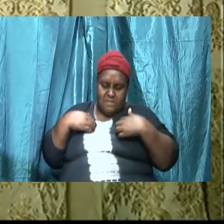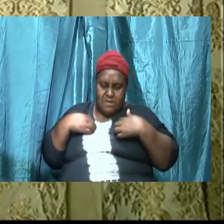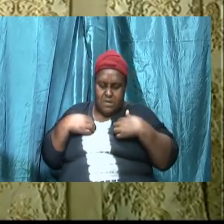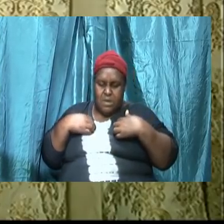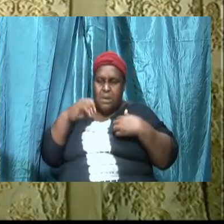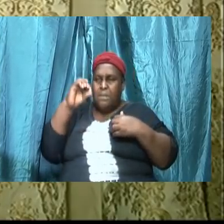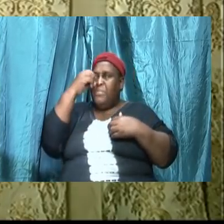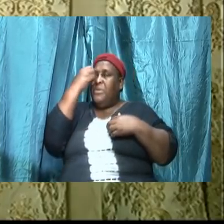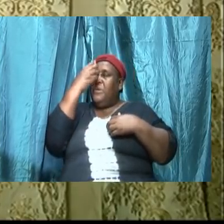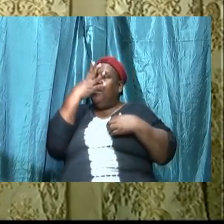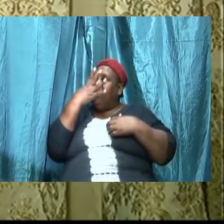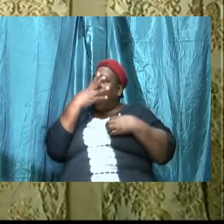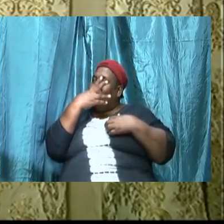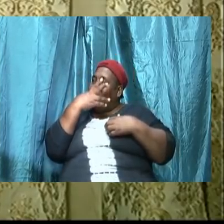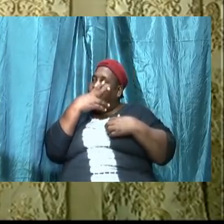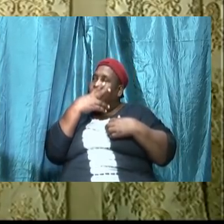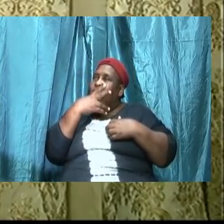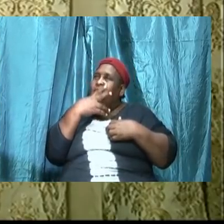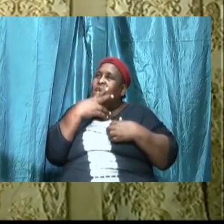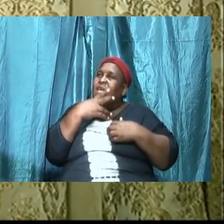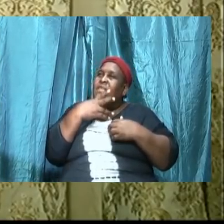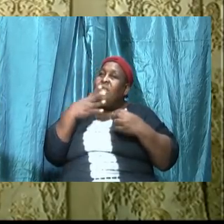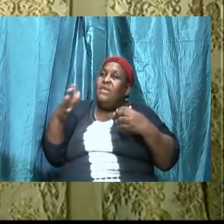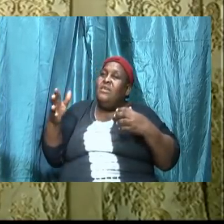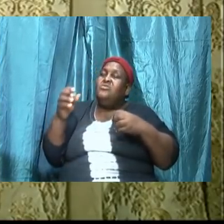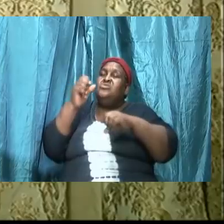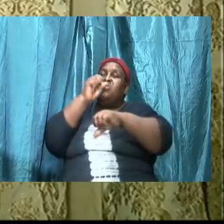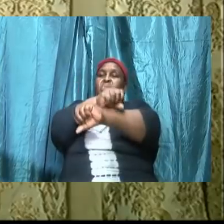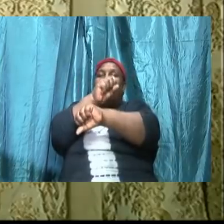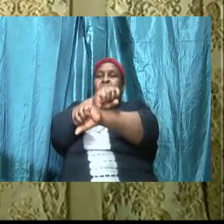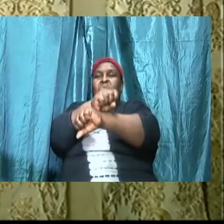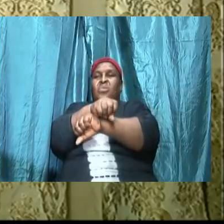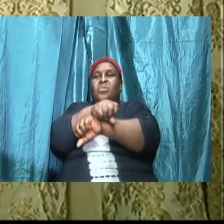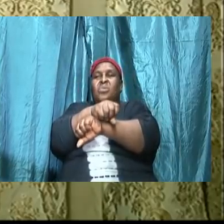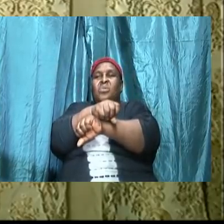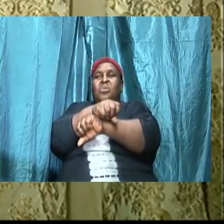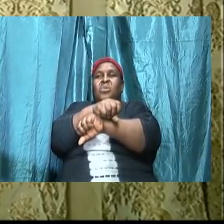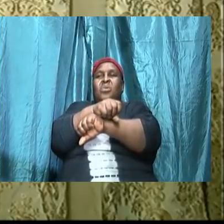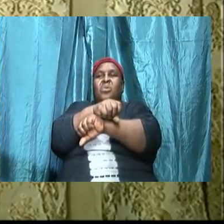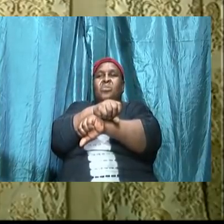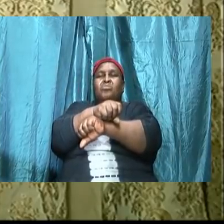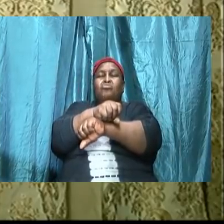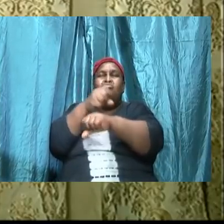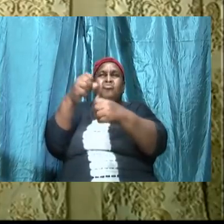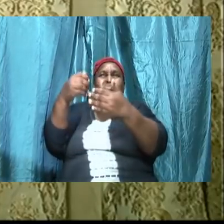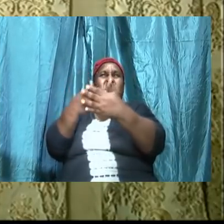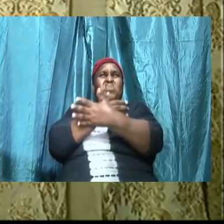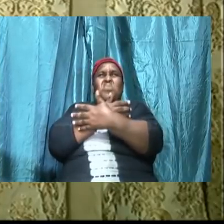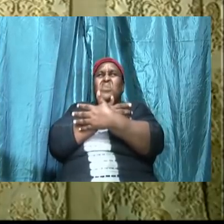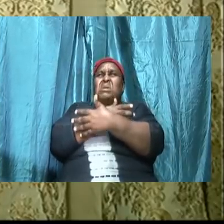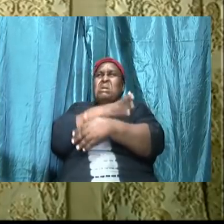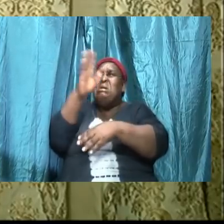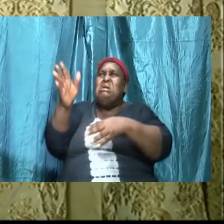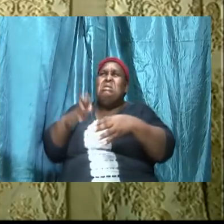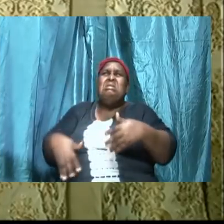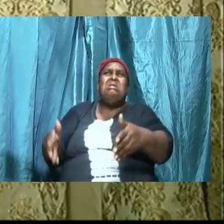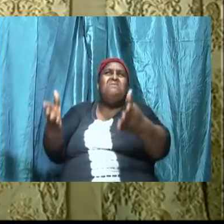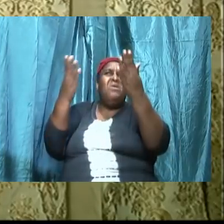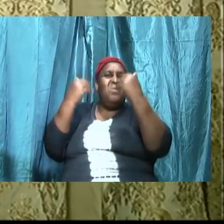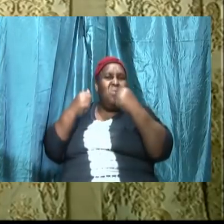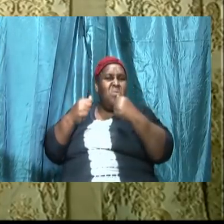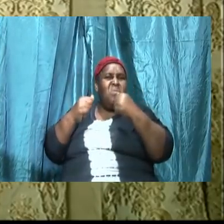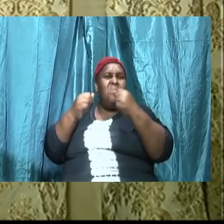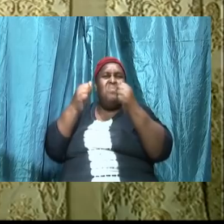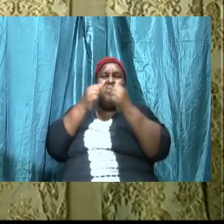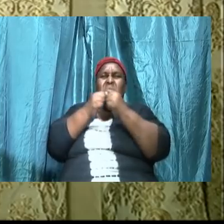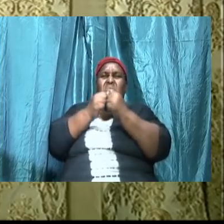beautiful sophisticated equipment to operate brand new we got it and it didn't come with a manual of